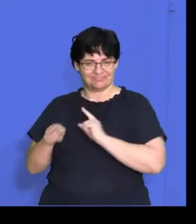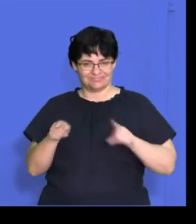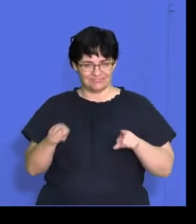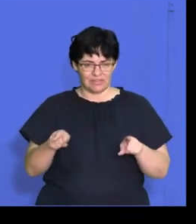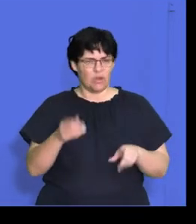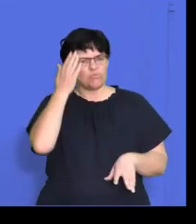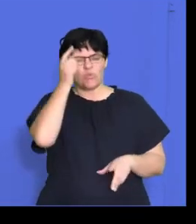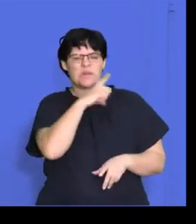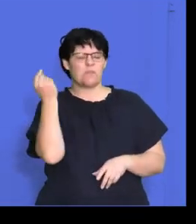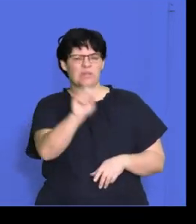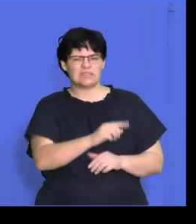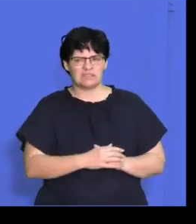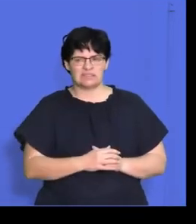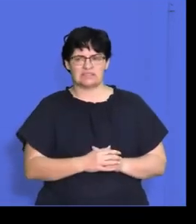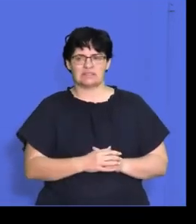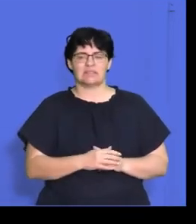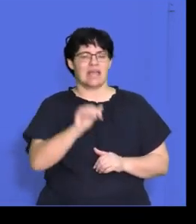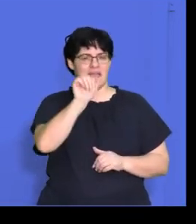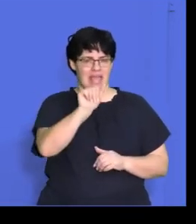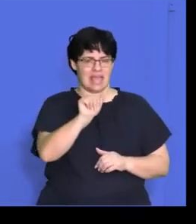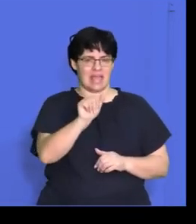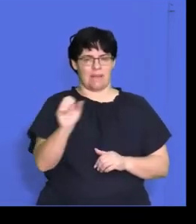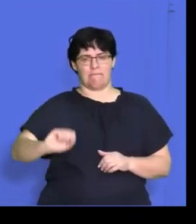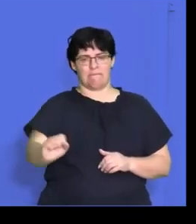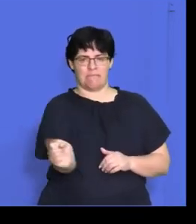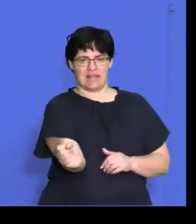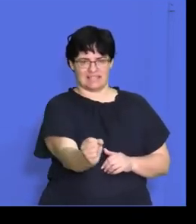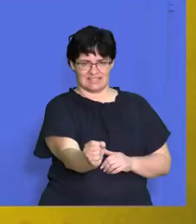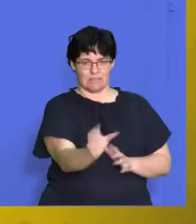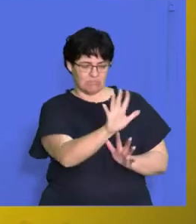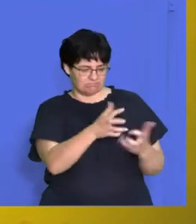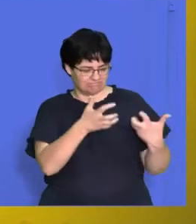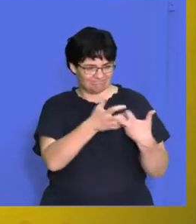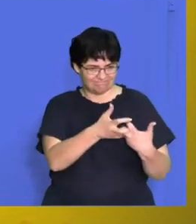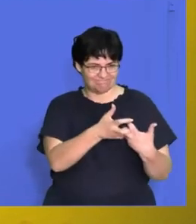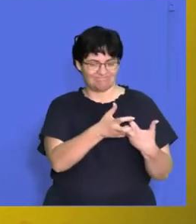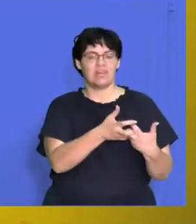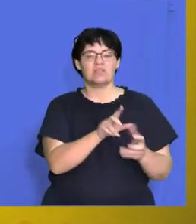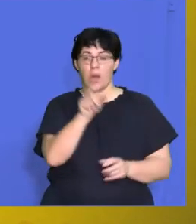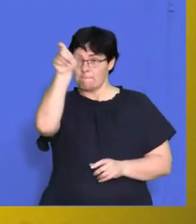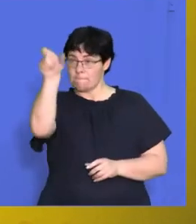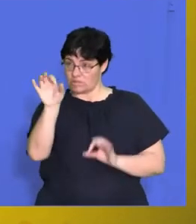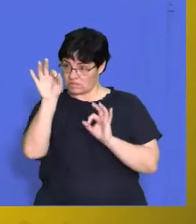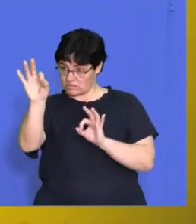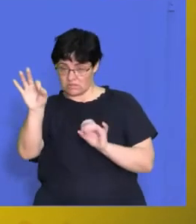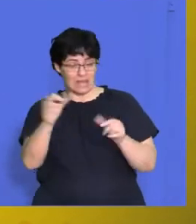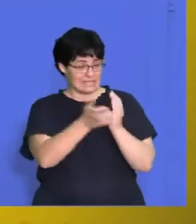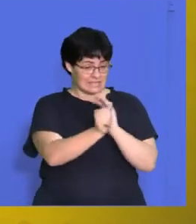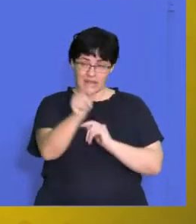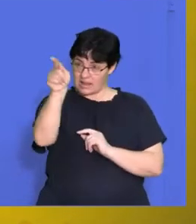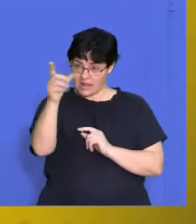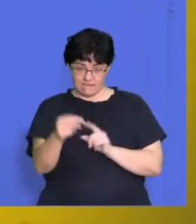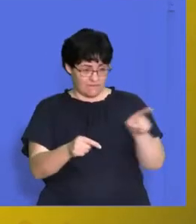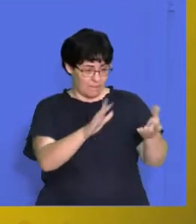known as a placement so we're going to make sure that we're putting the right people with the right skills